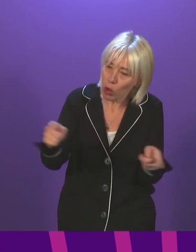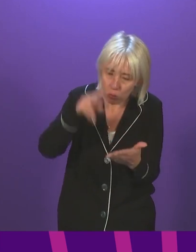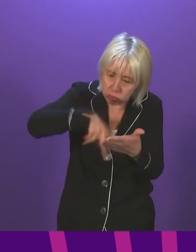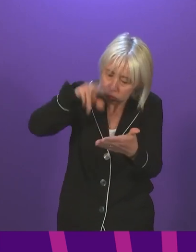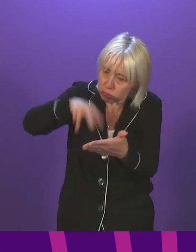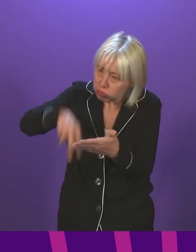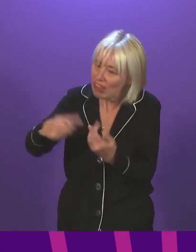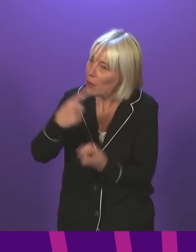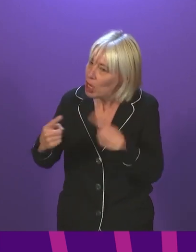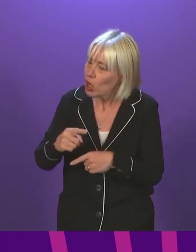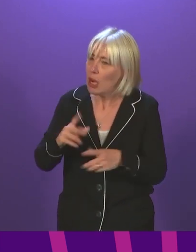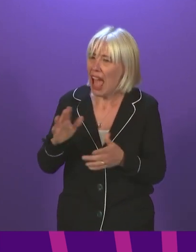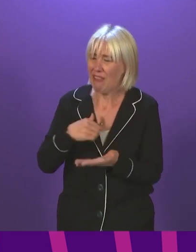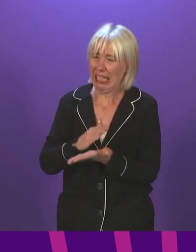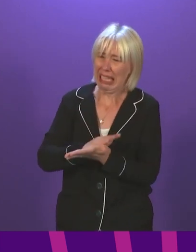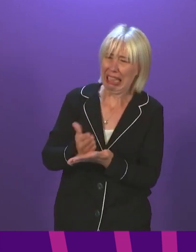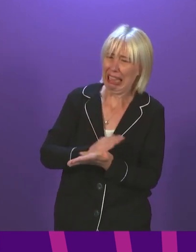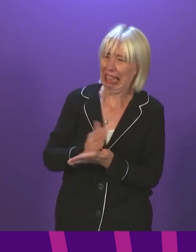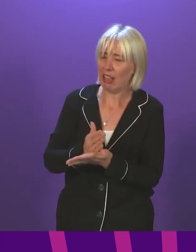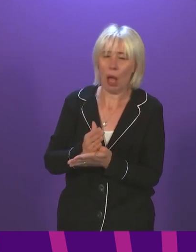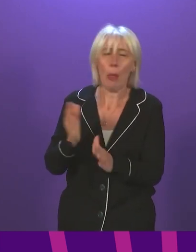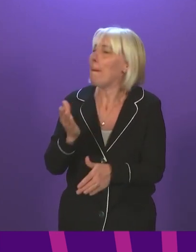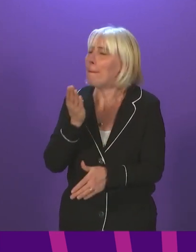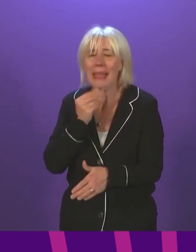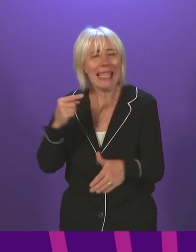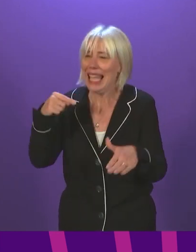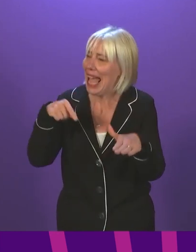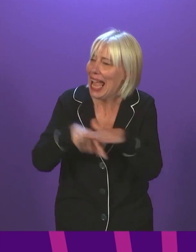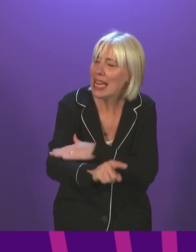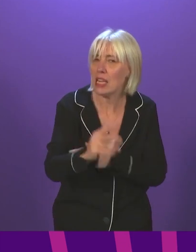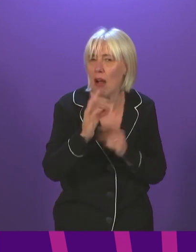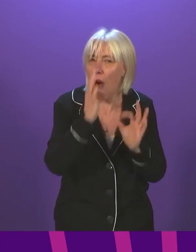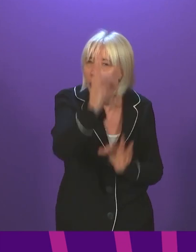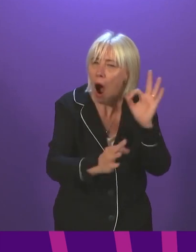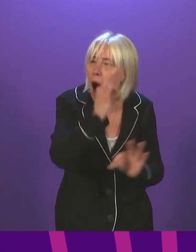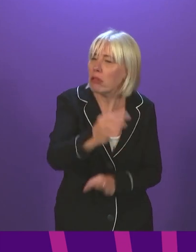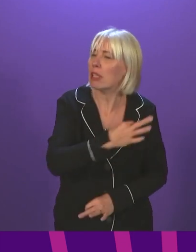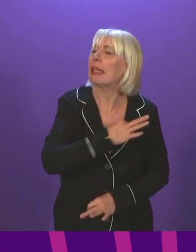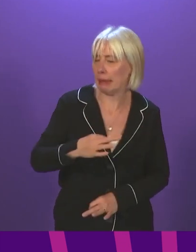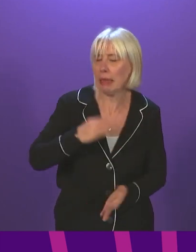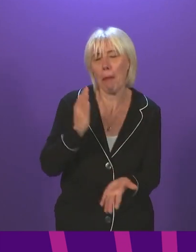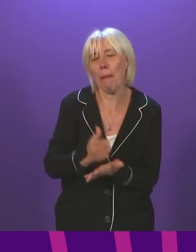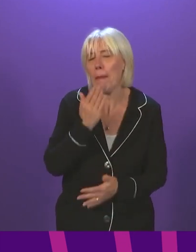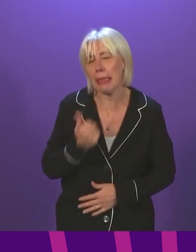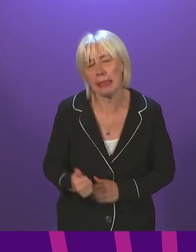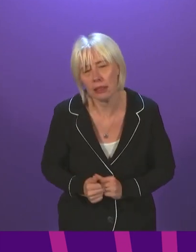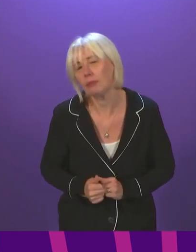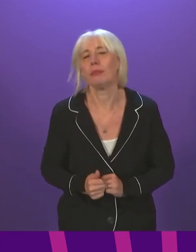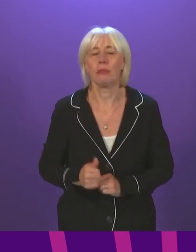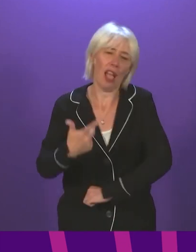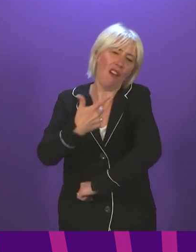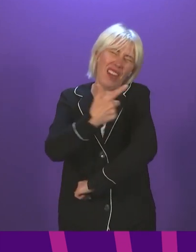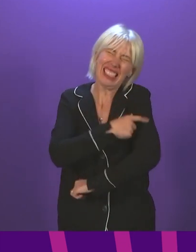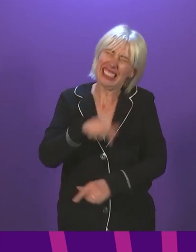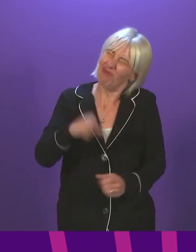provided and do not hesitate to visit a drop-in clinic to ask any questions or raise any concerns. Vaccination is a